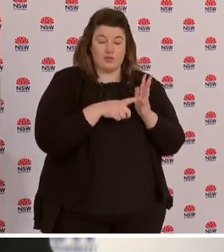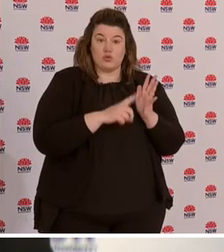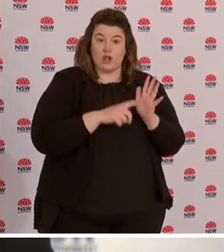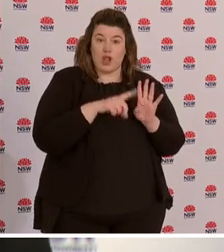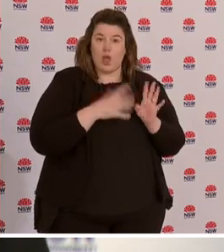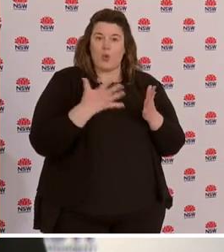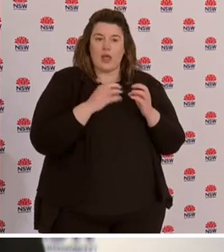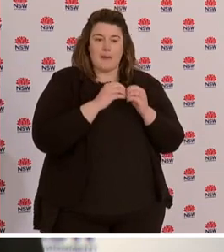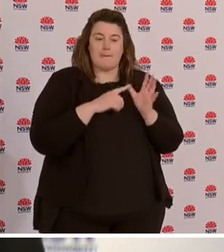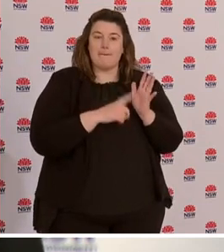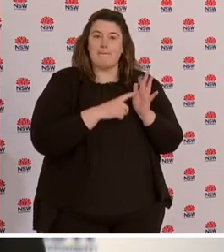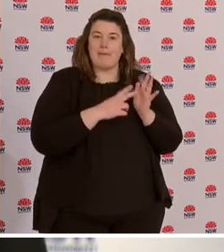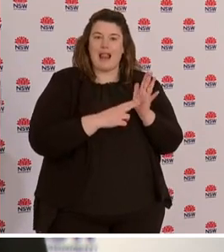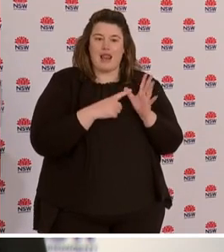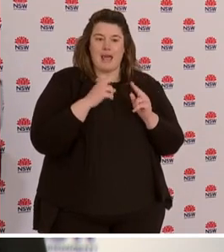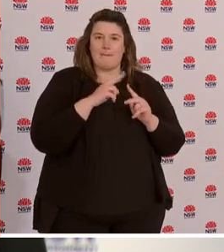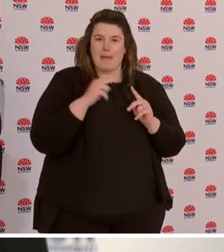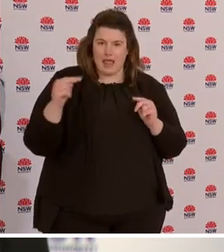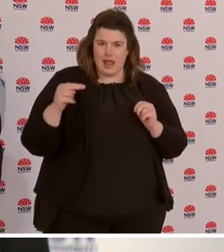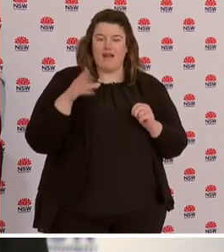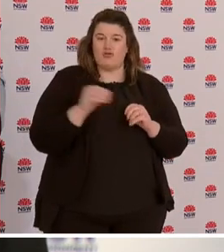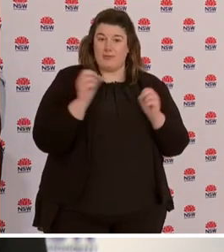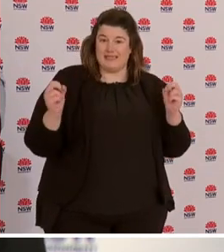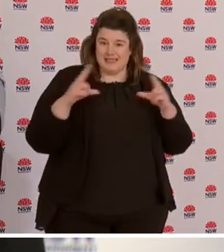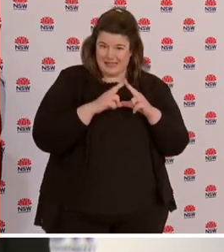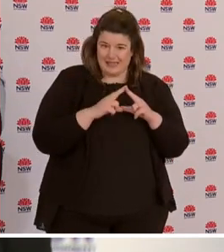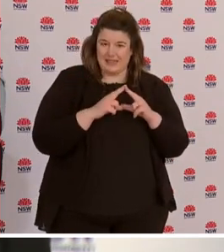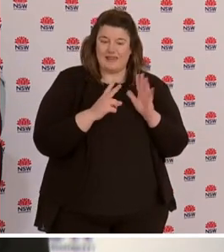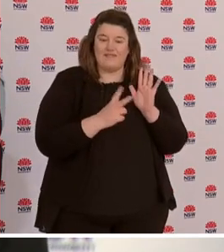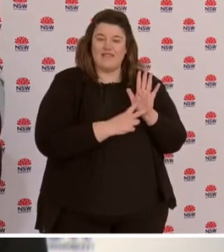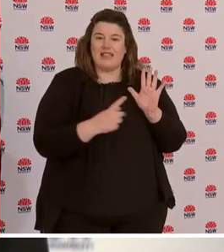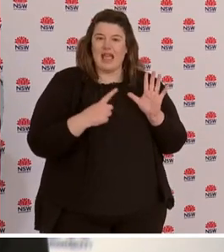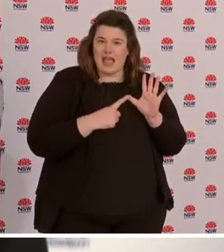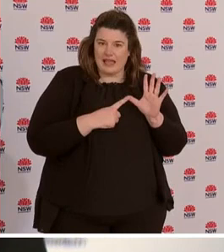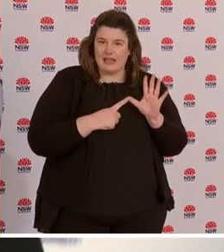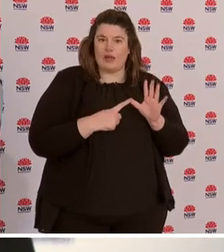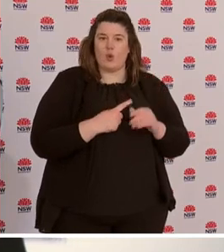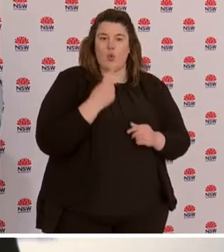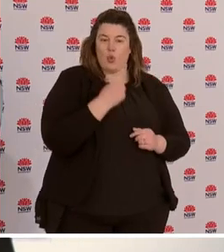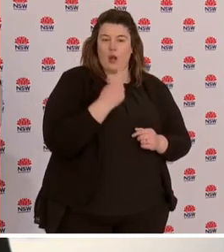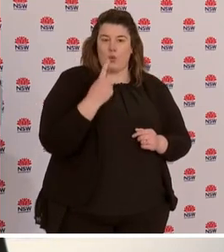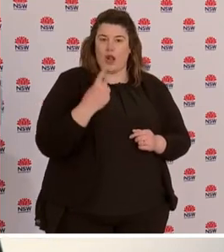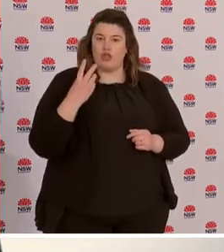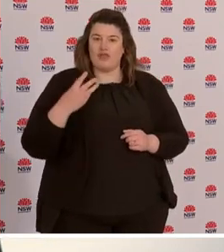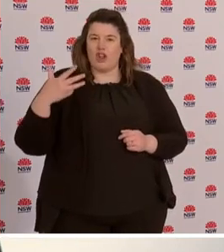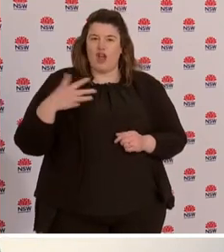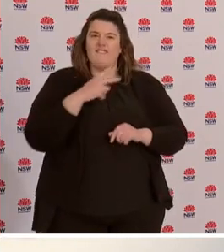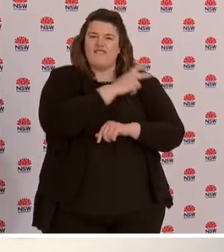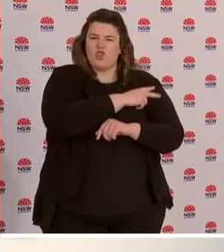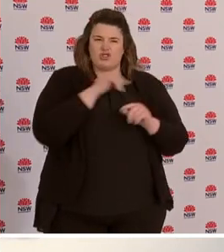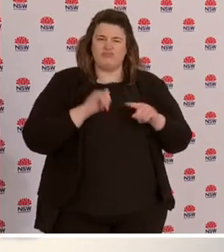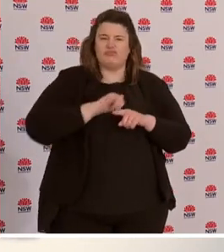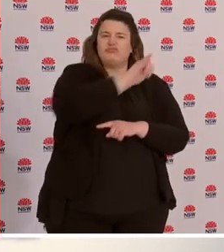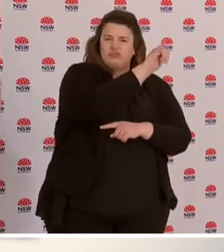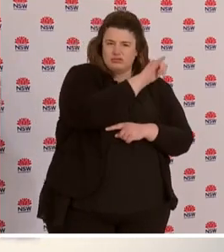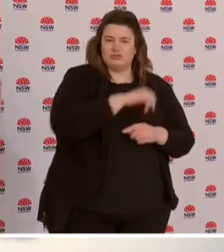Sydney on Virgin Flight VA 1139 from Sydney to Ballina arriving around